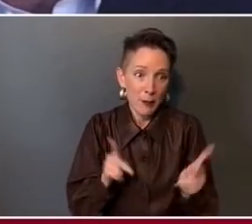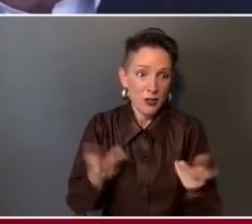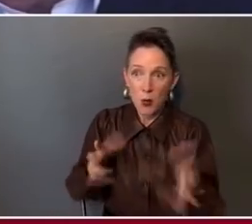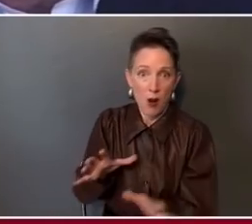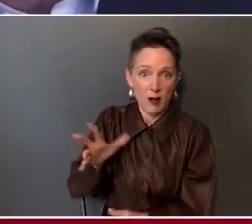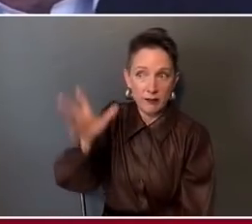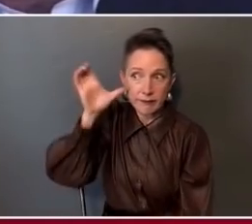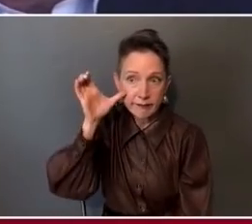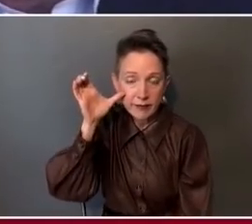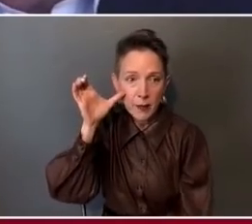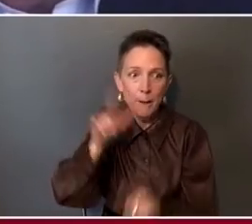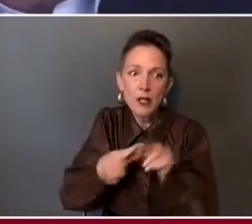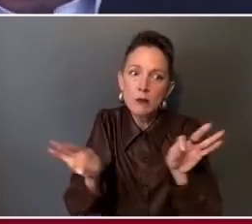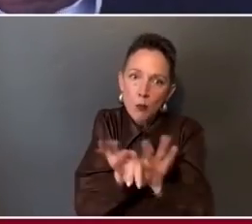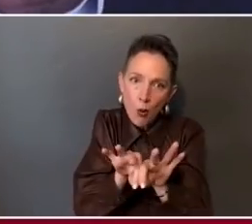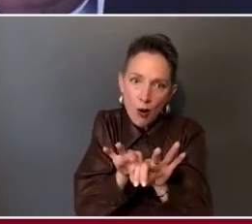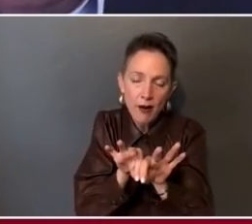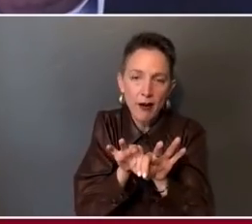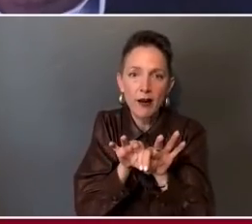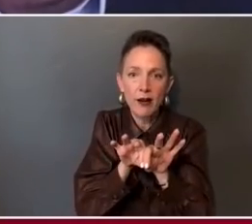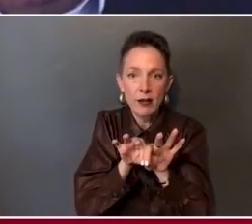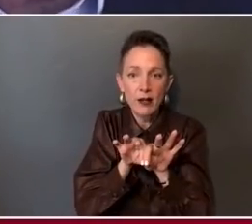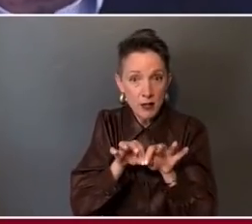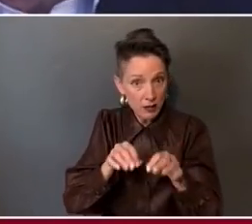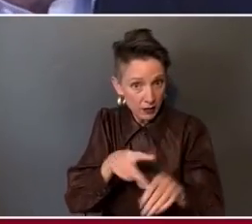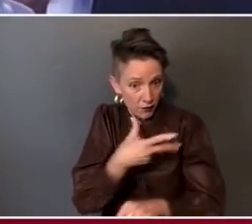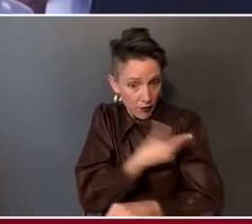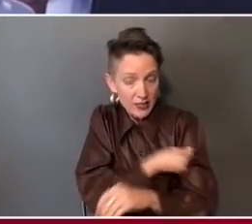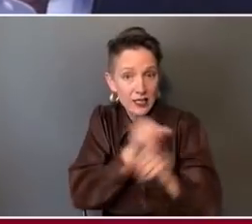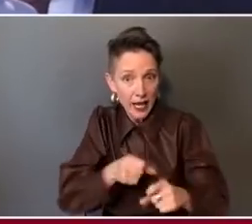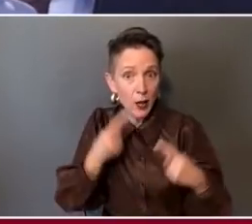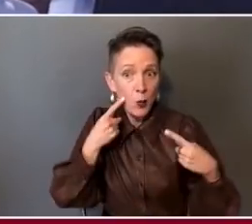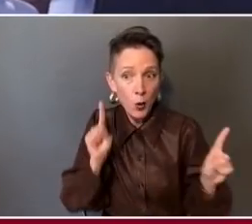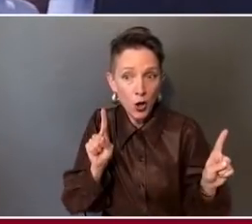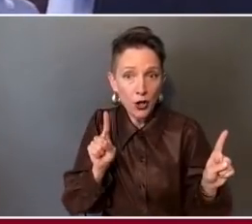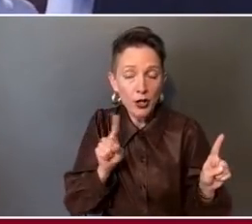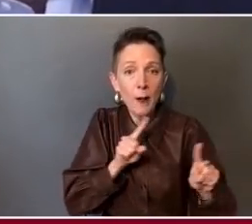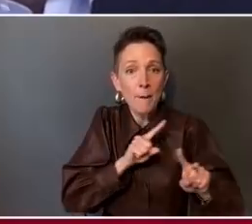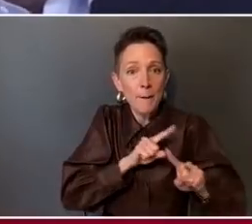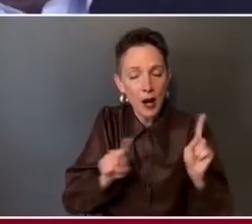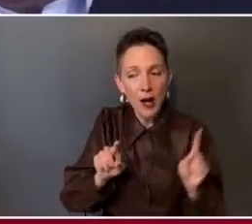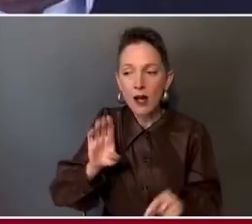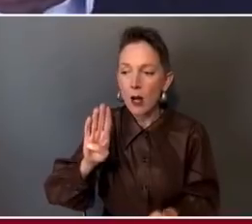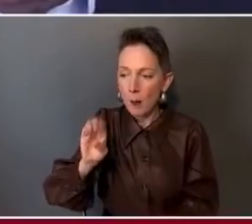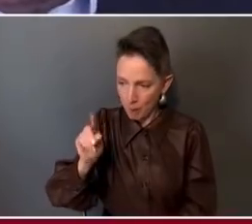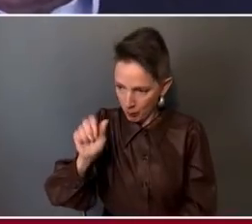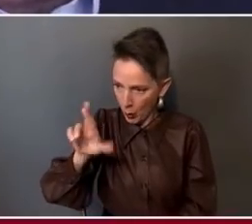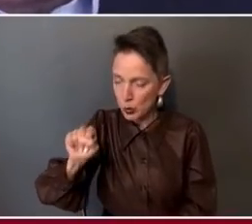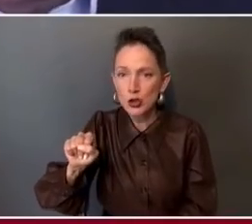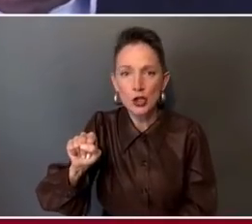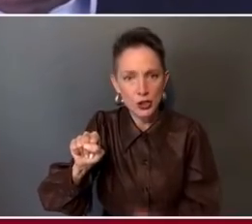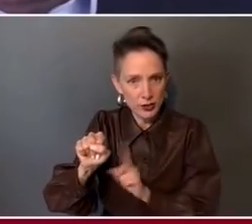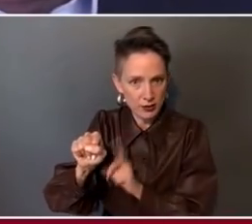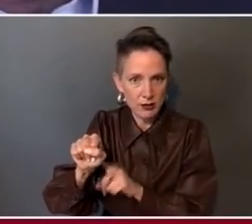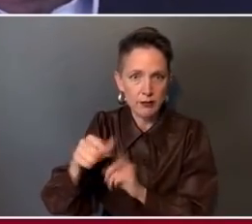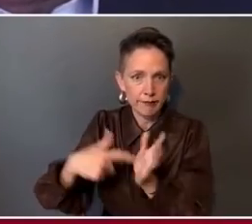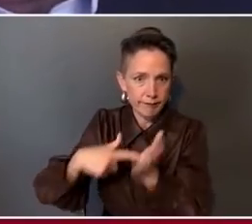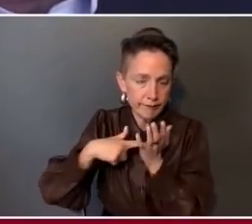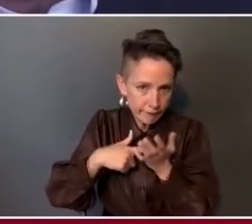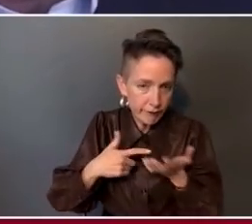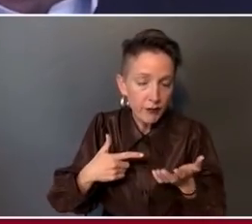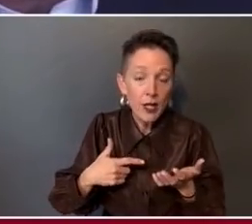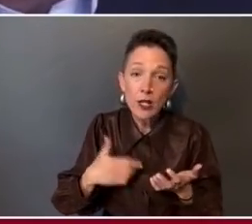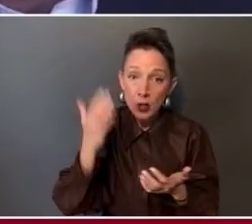Doesn't mean the vaccine still can't work and work well. But booster doses are now a reality. So, I mean, I could go through the laundry list of where we at